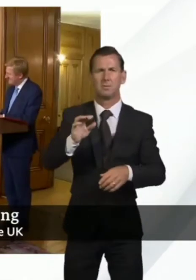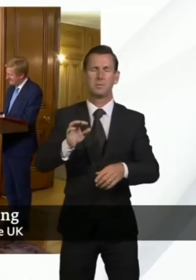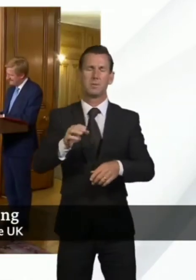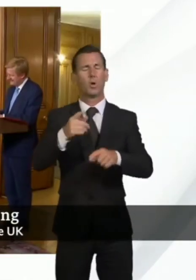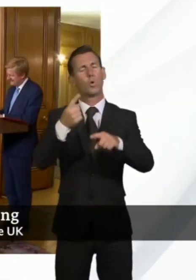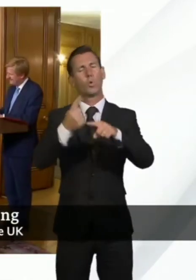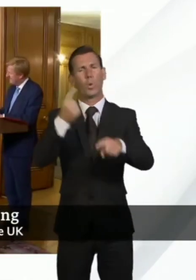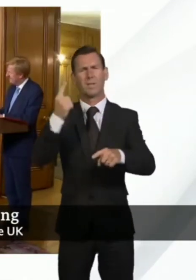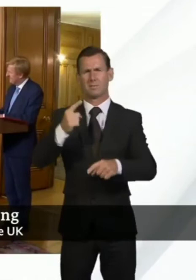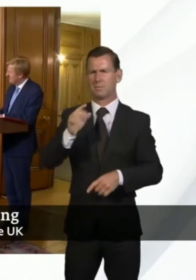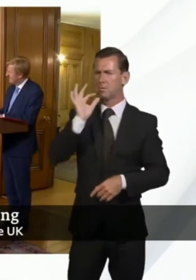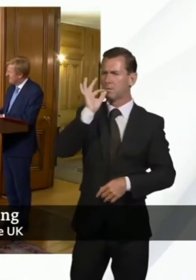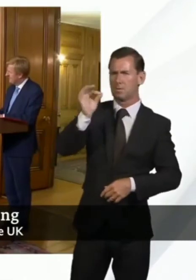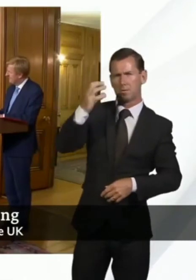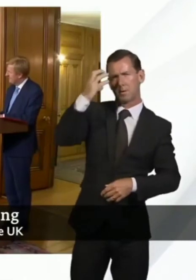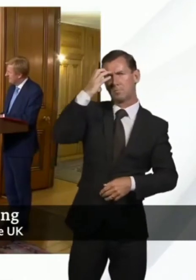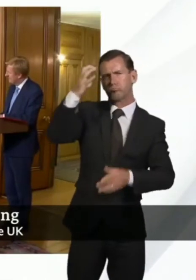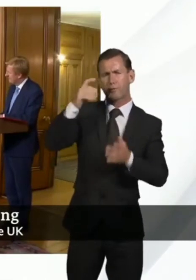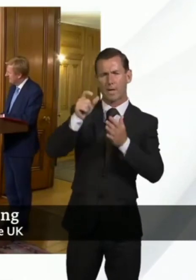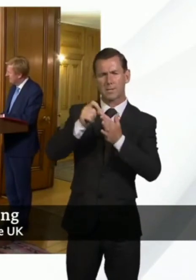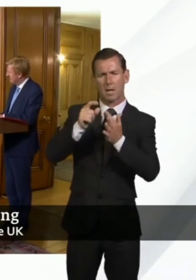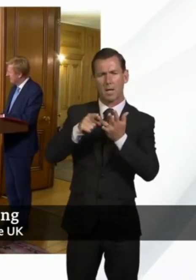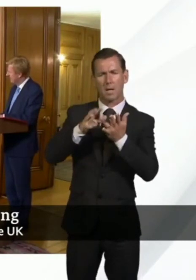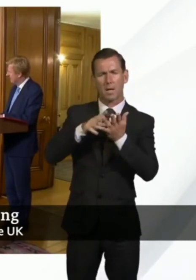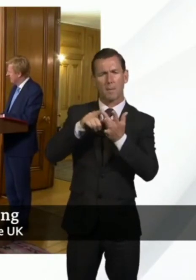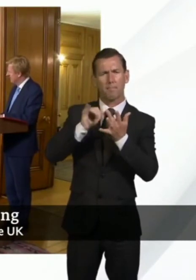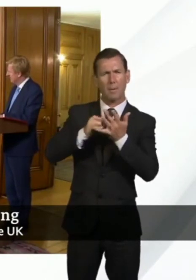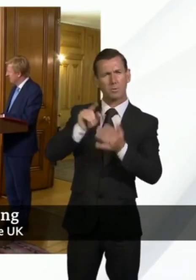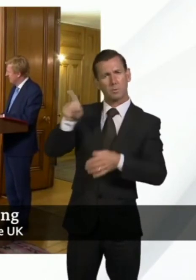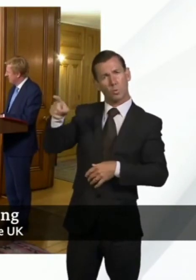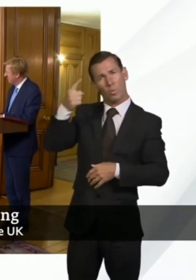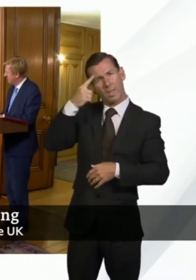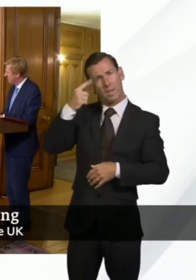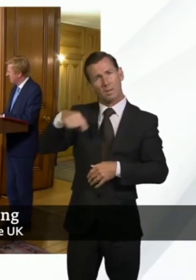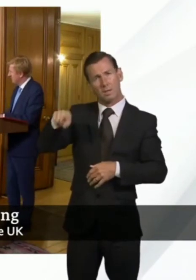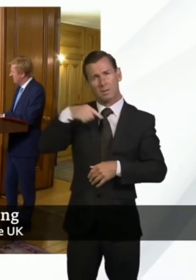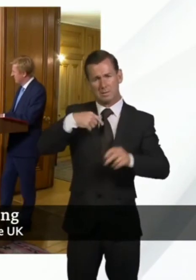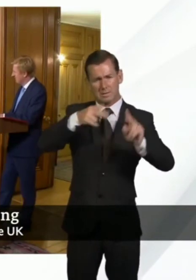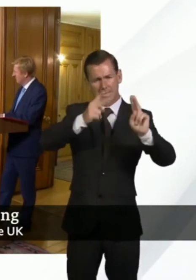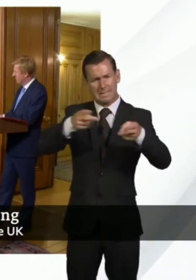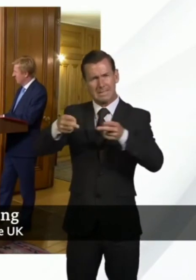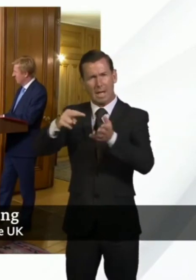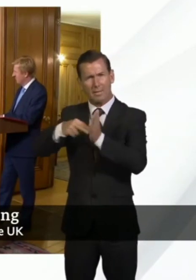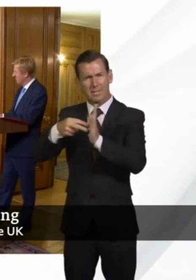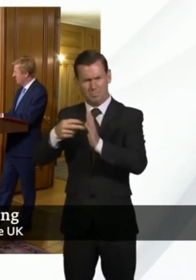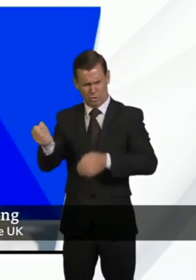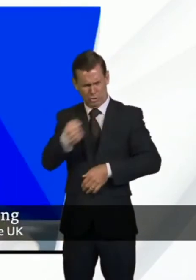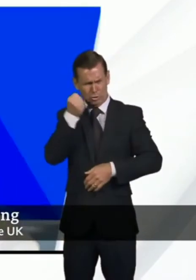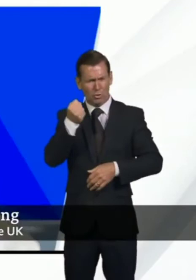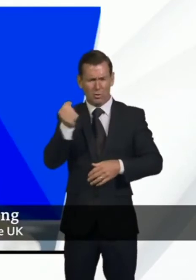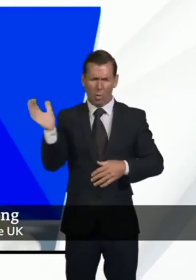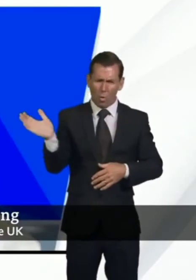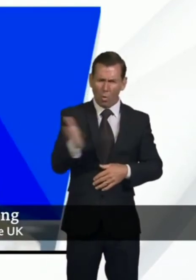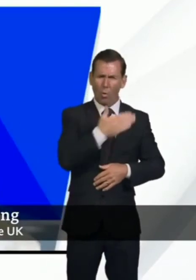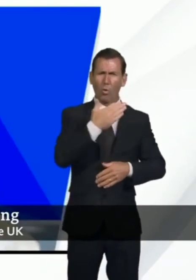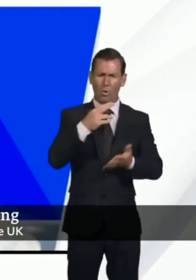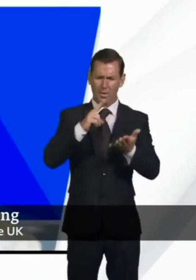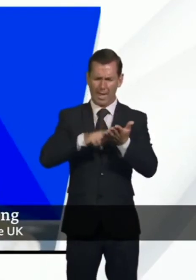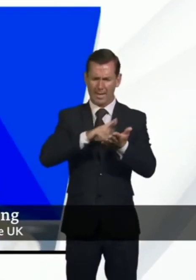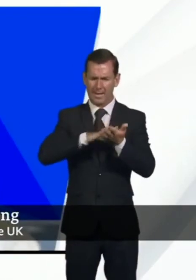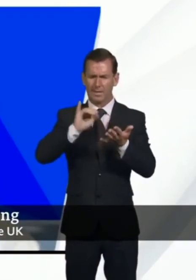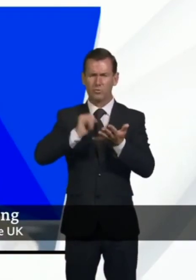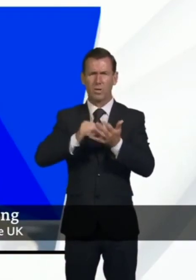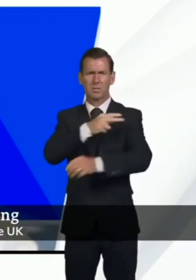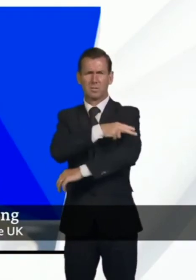I wondered if Professor Powys had a view on whether the bereavement scheme should be extended to all NHS workers and just on the schools point Secretary of State